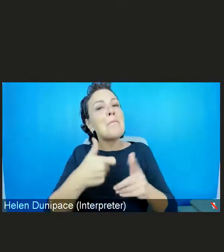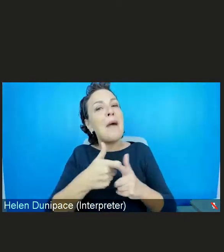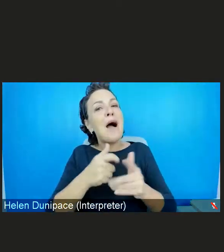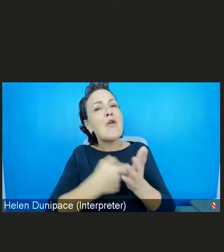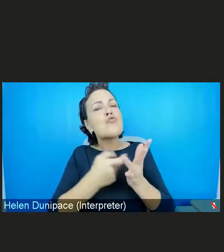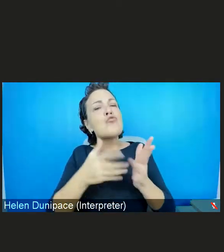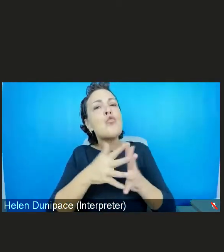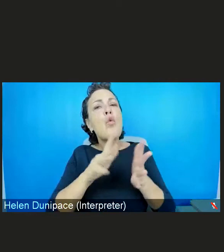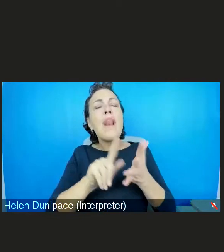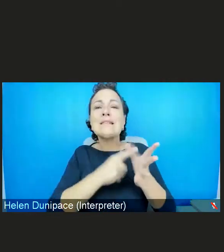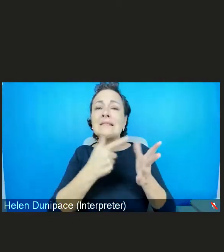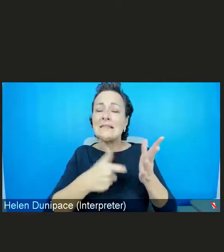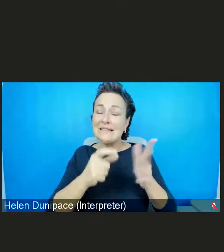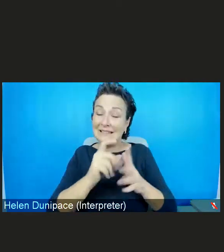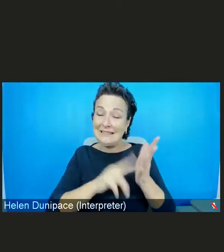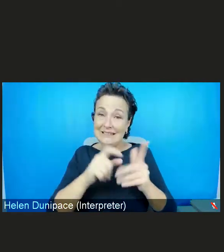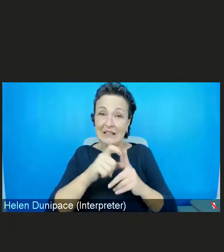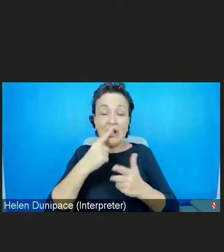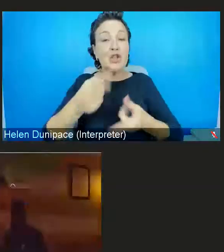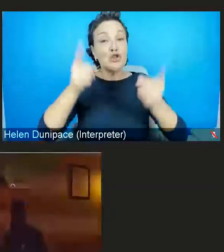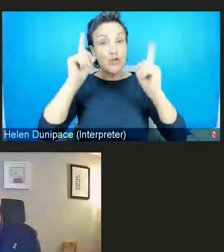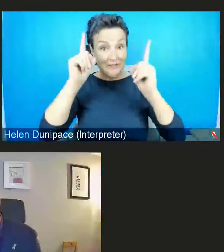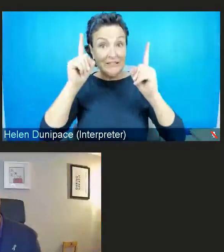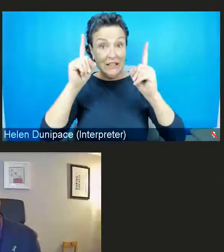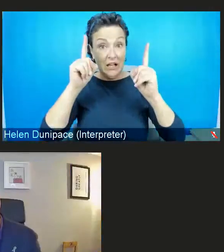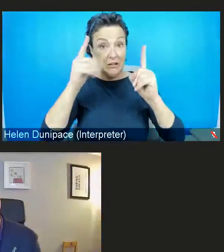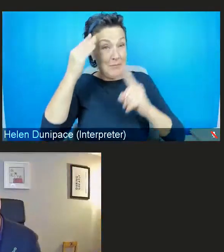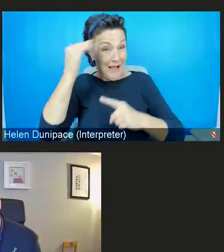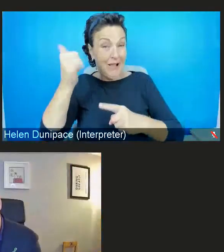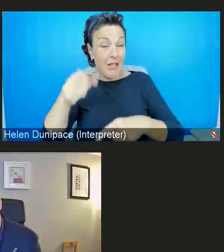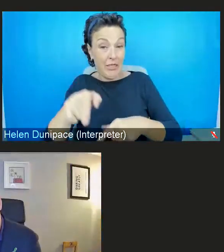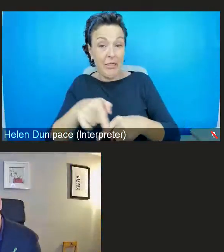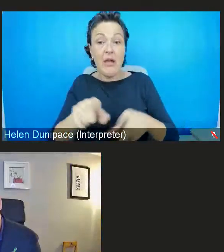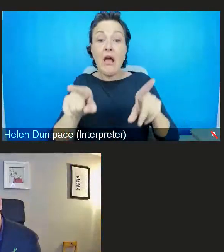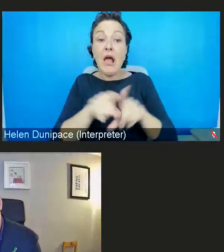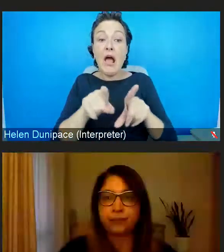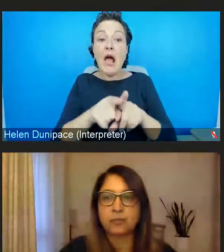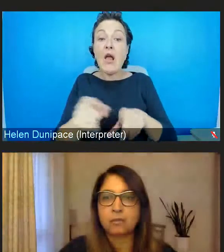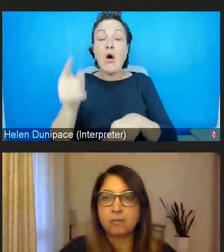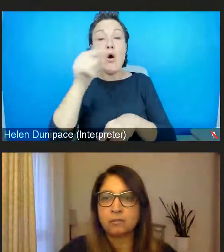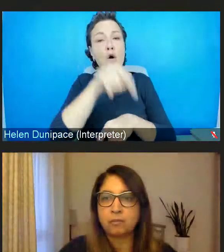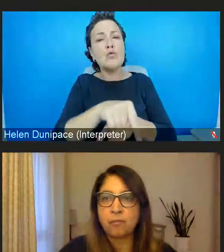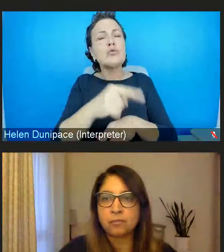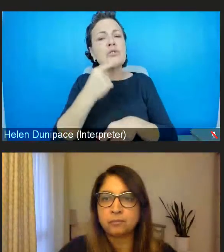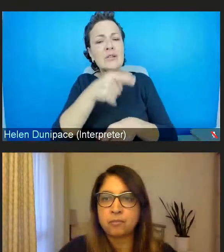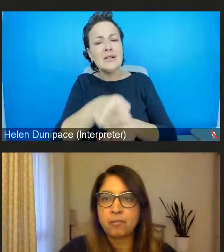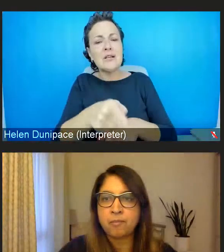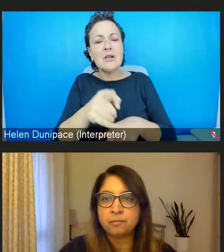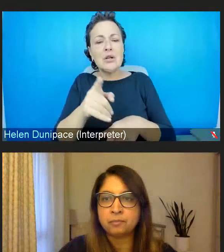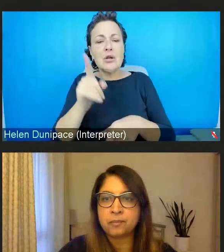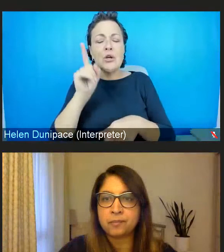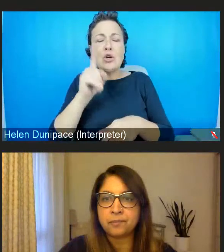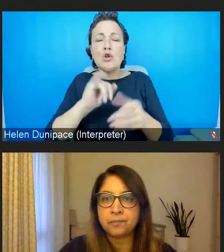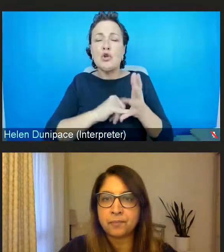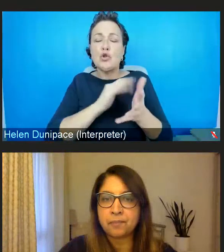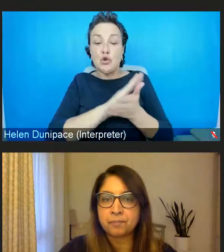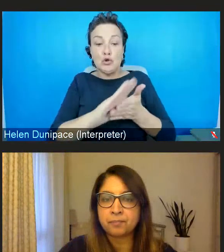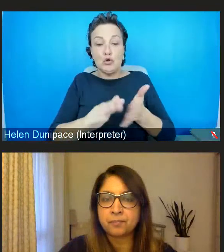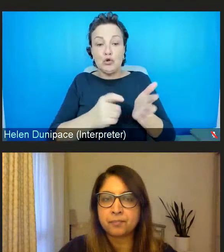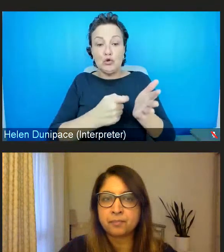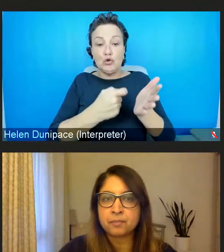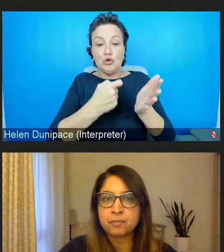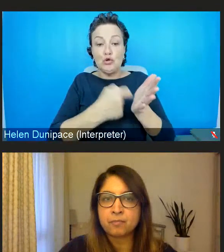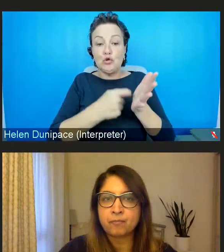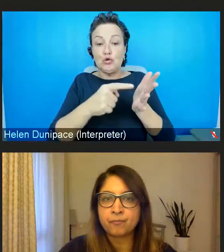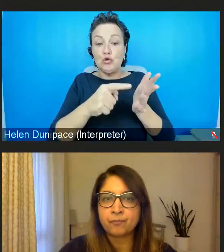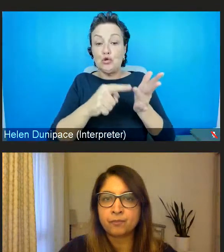Foundation, and Shruti Jain, the chair of the board for Sahelia, a specialist mental health and wellbeing support organisation